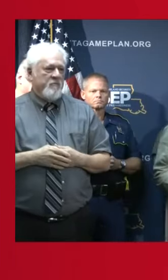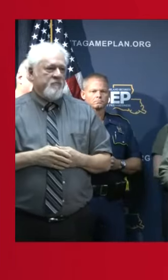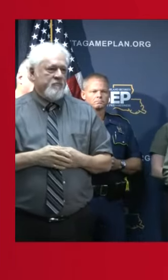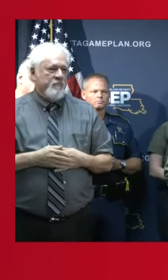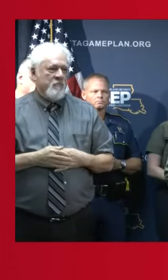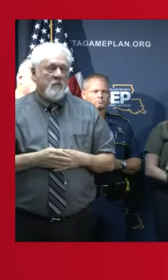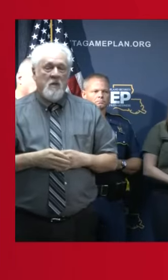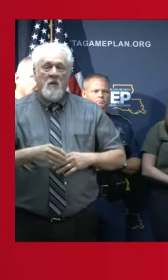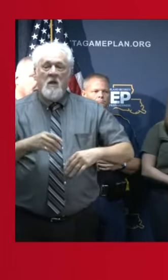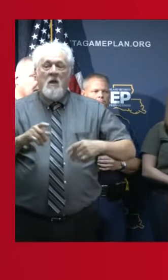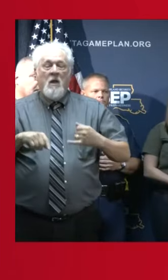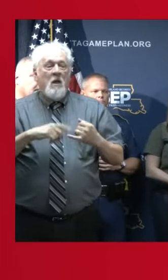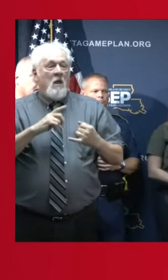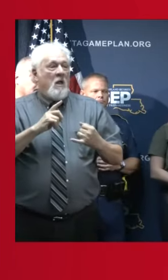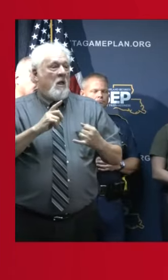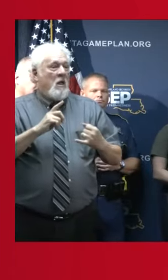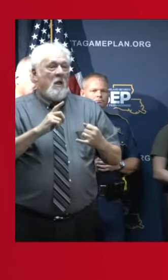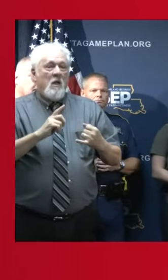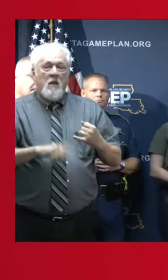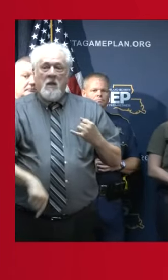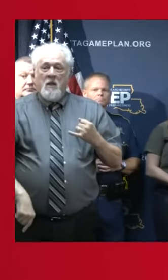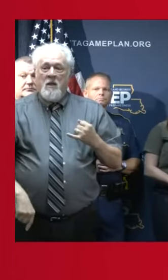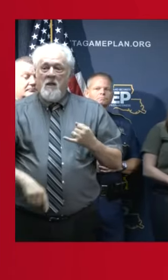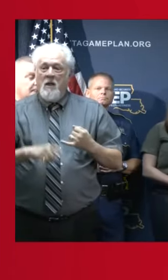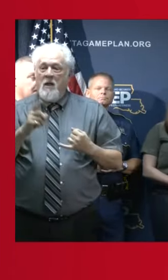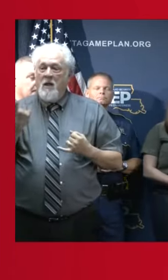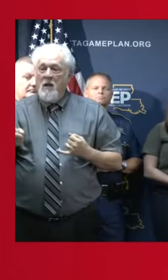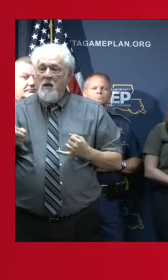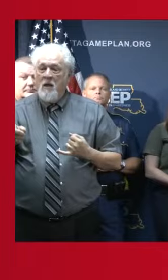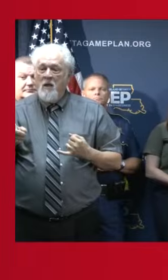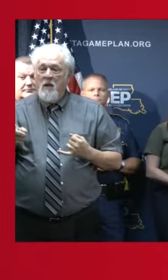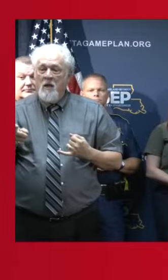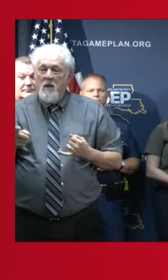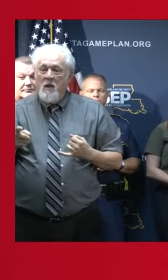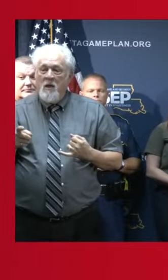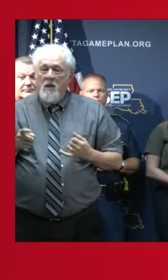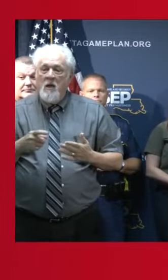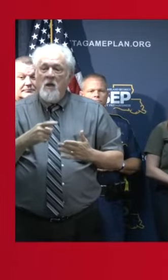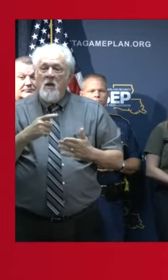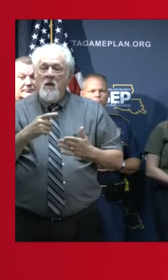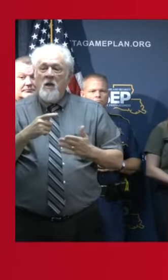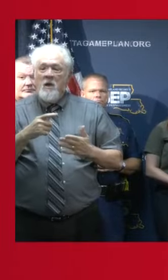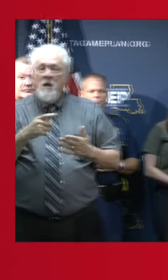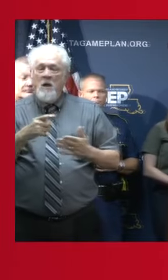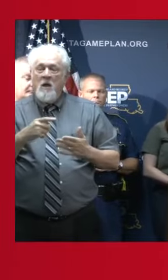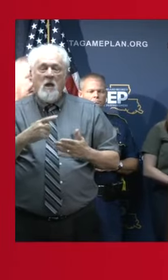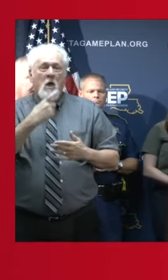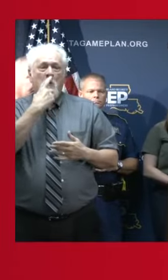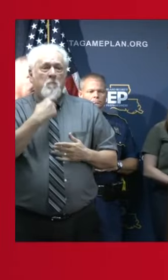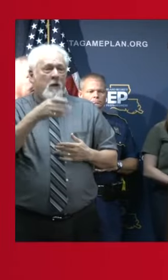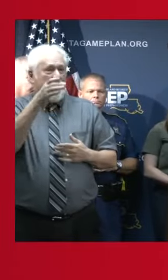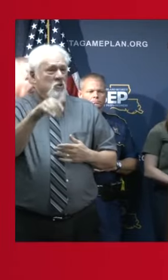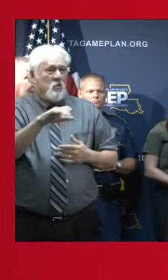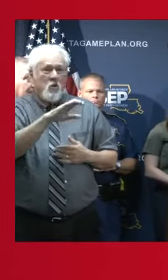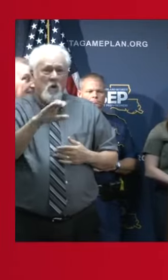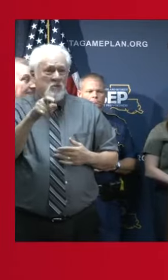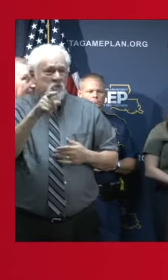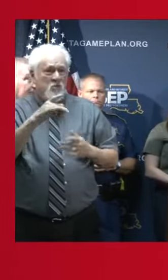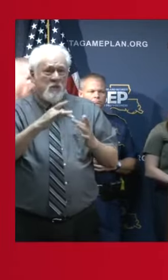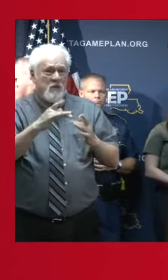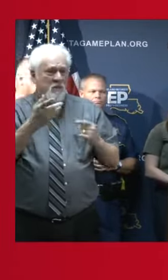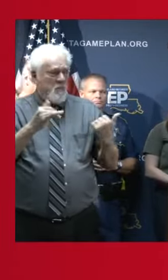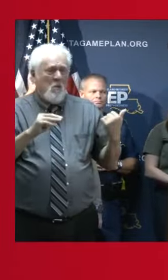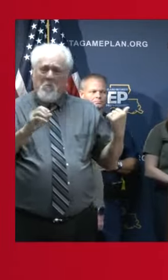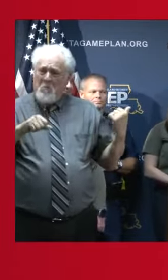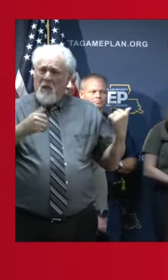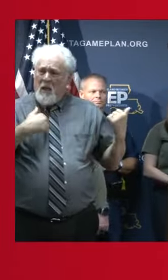OK, last. Any last questions? What role do we see the Red Cross playing? Have you guys been in contact with that? Yeah, had